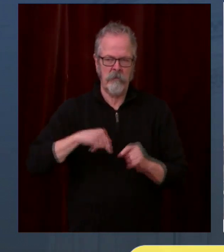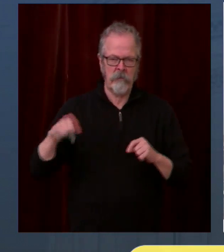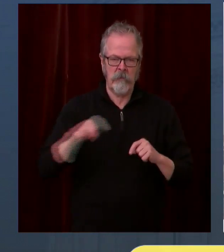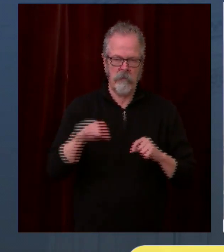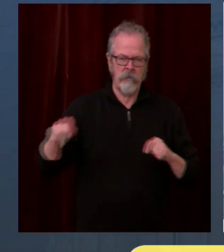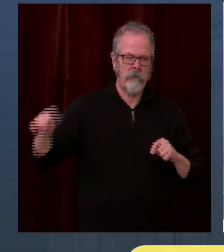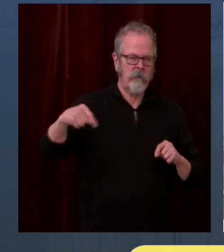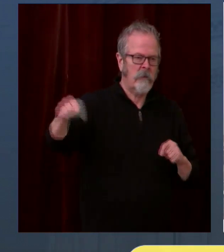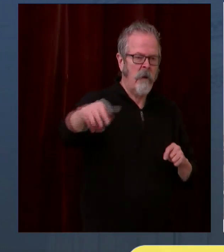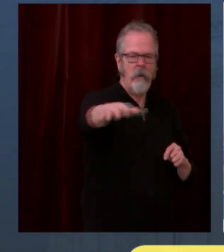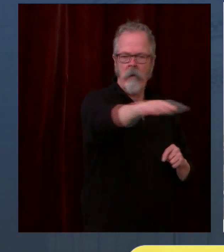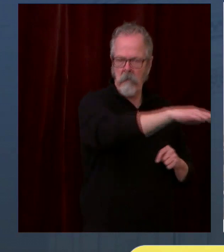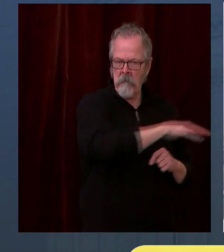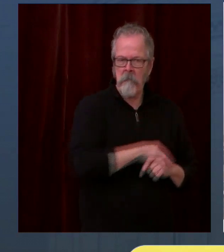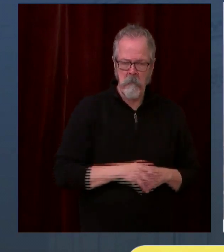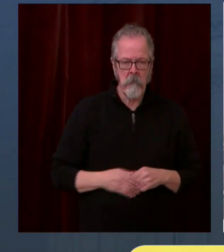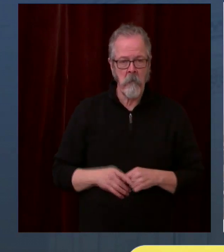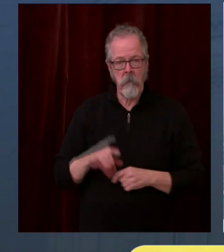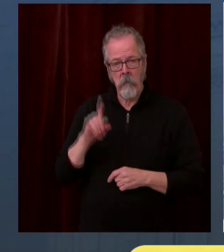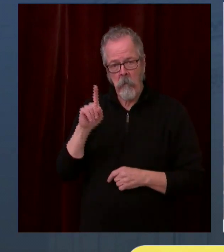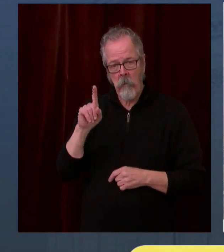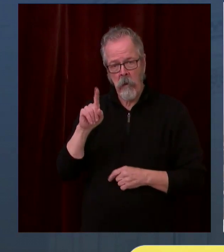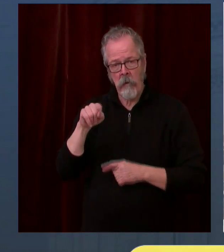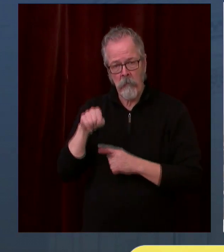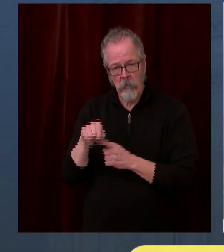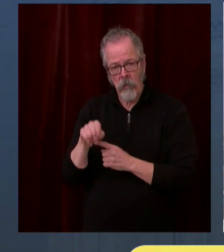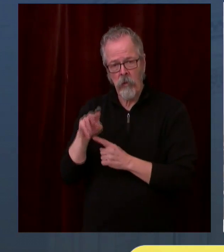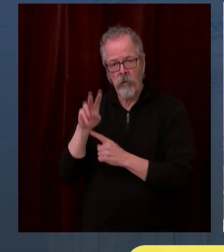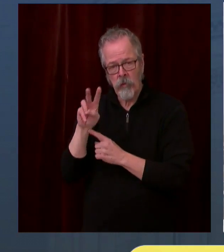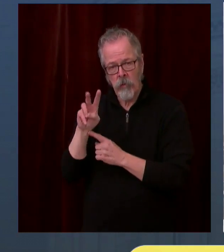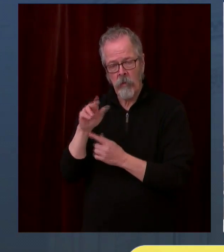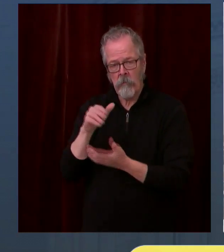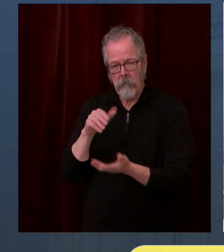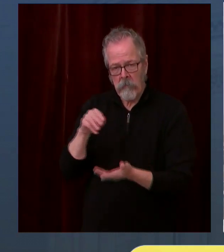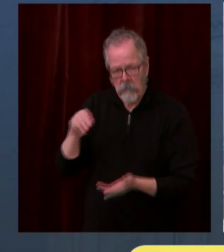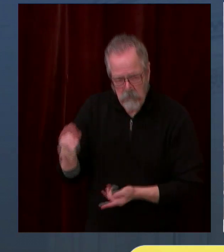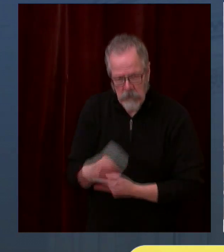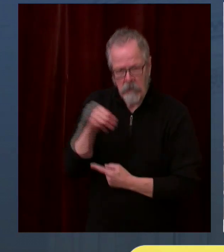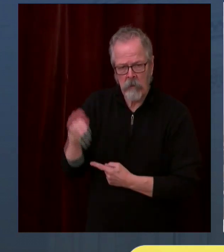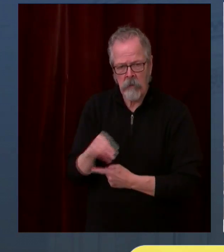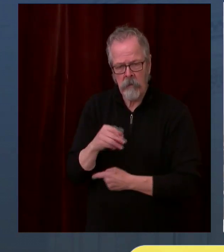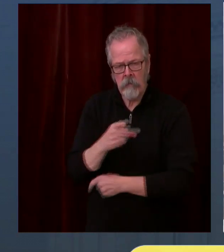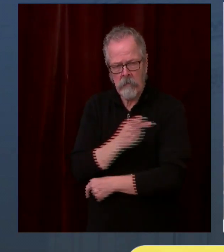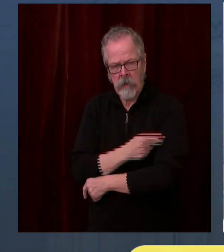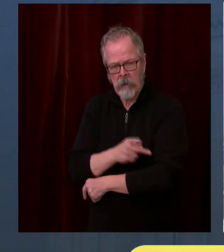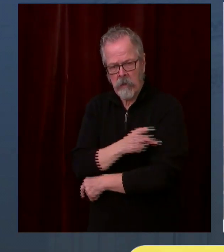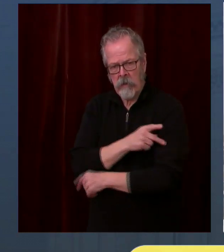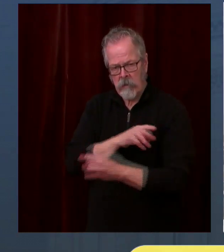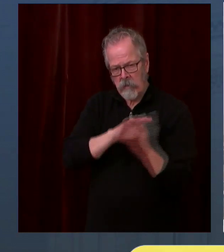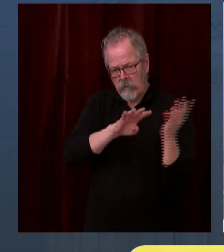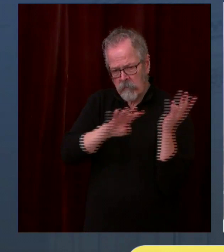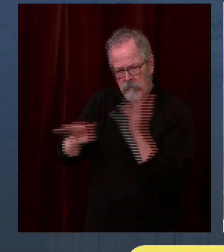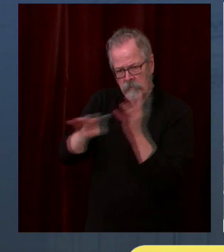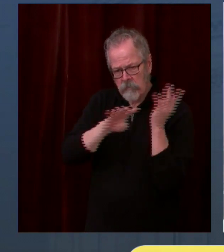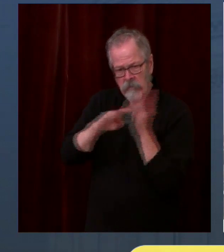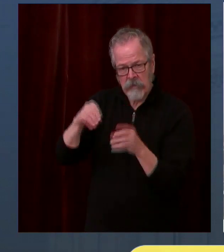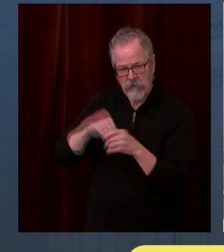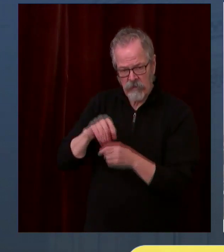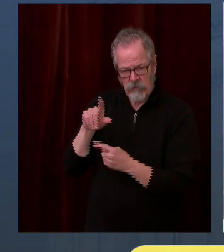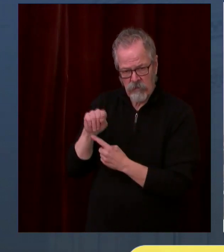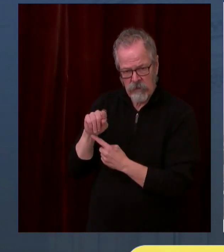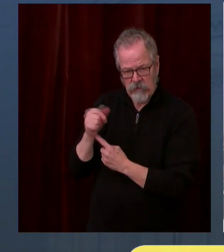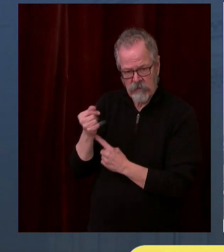350 sites. We need to use these health centers to reach the most vulnerable citizens